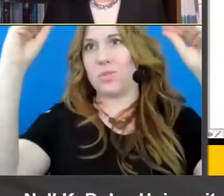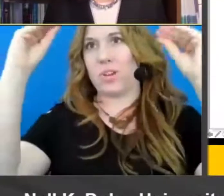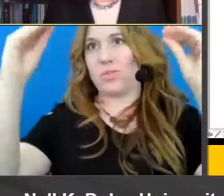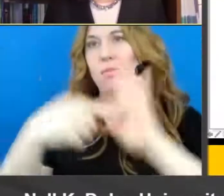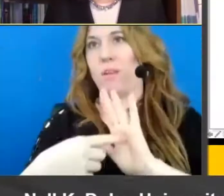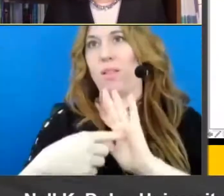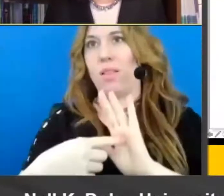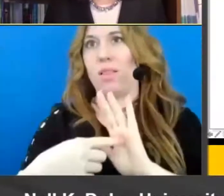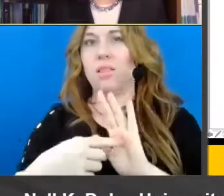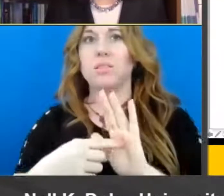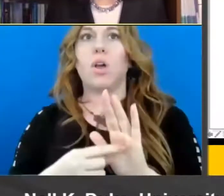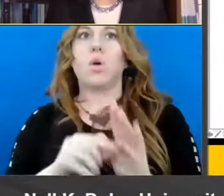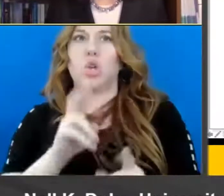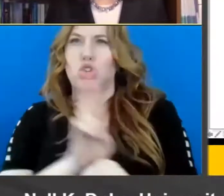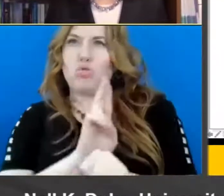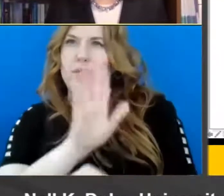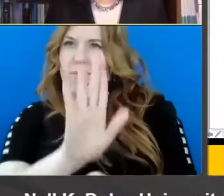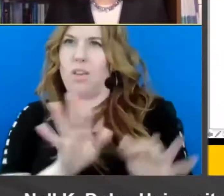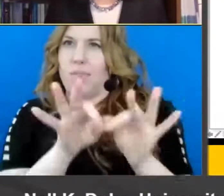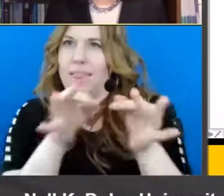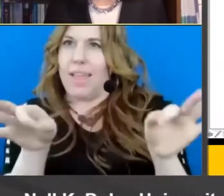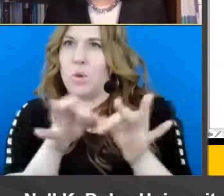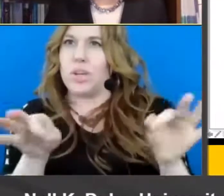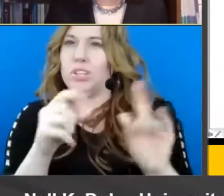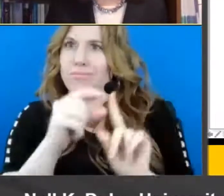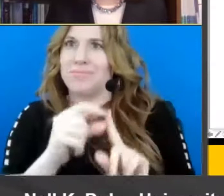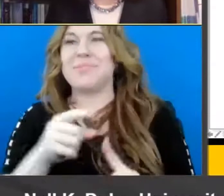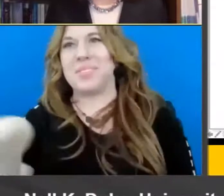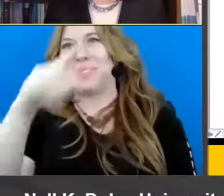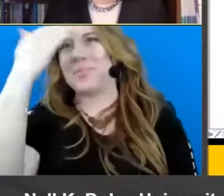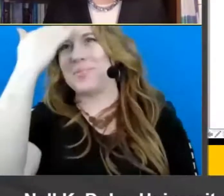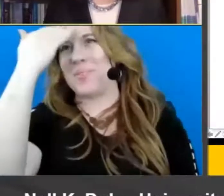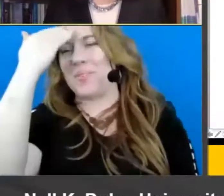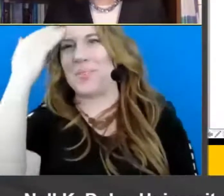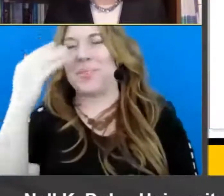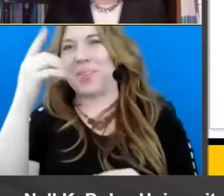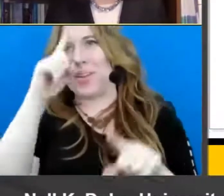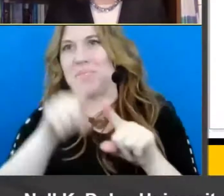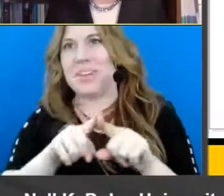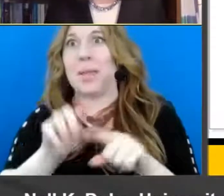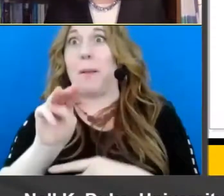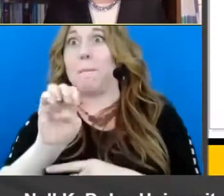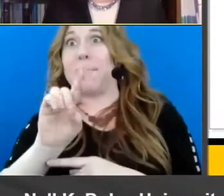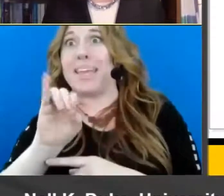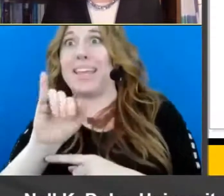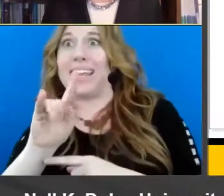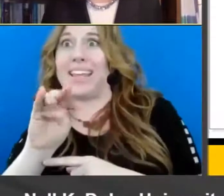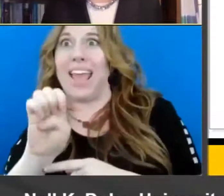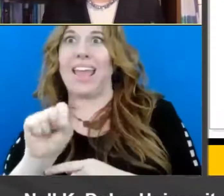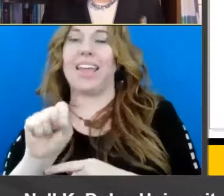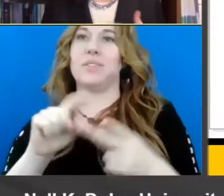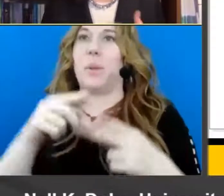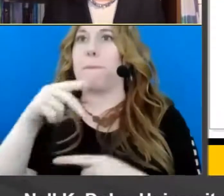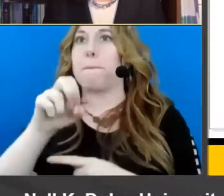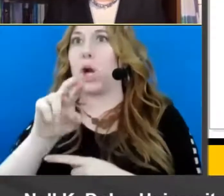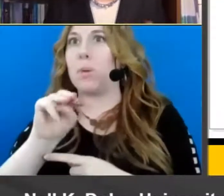that language um as I'm sure everybody listening to this webinar would agree um mediates or permeates um you know